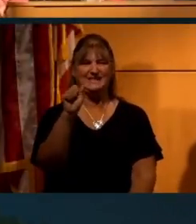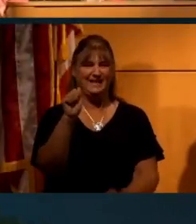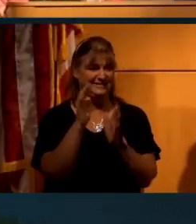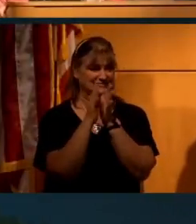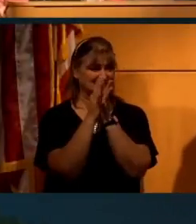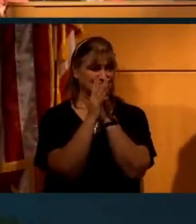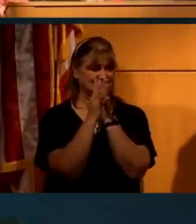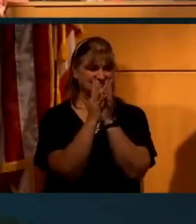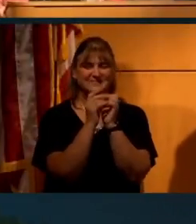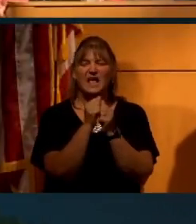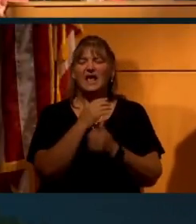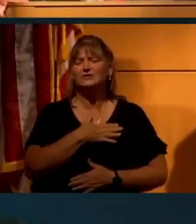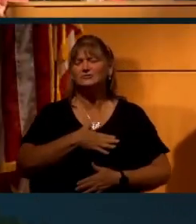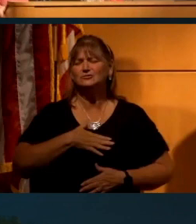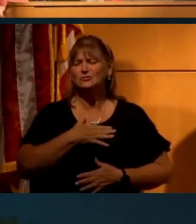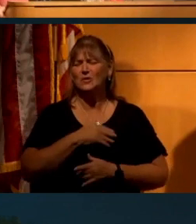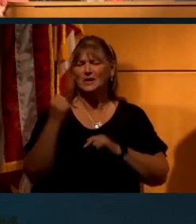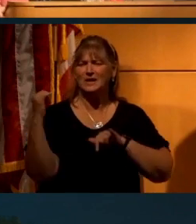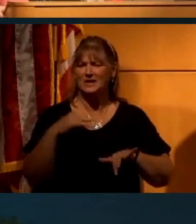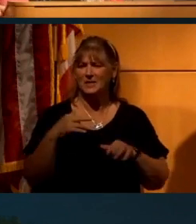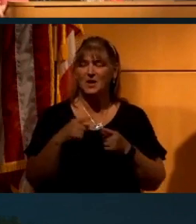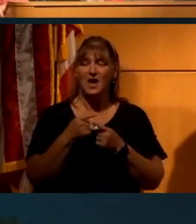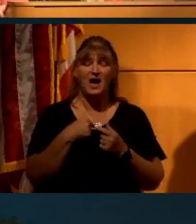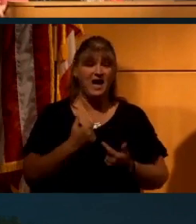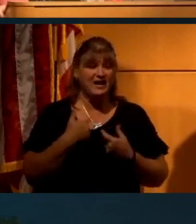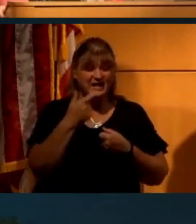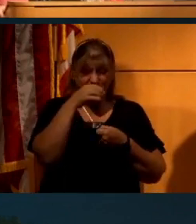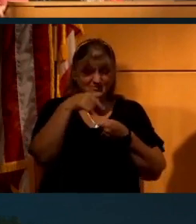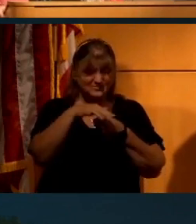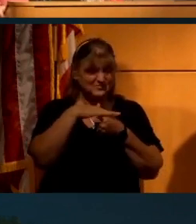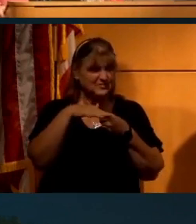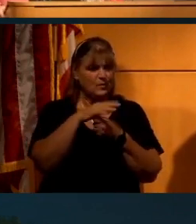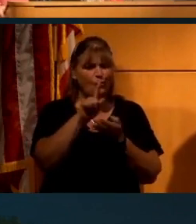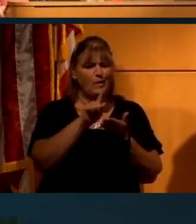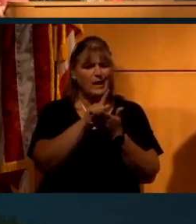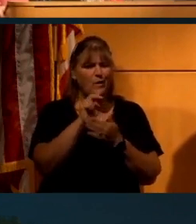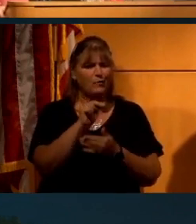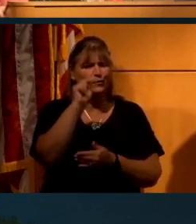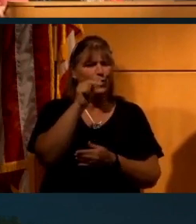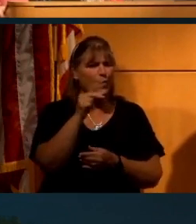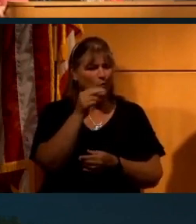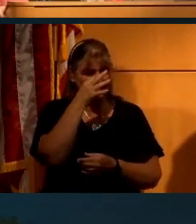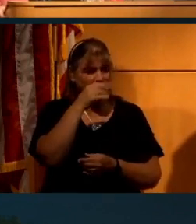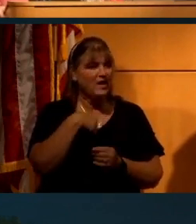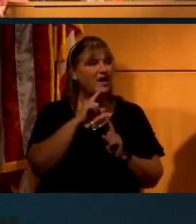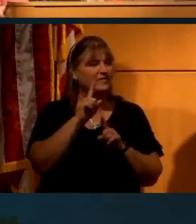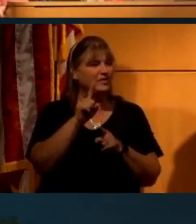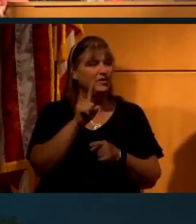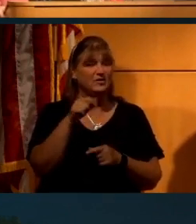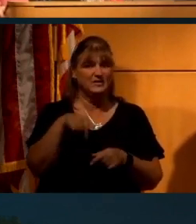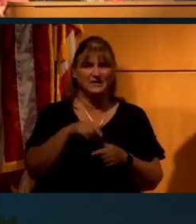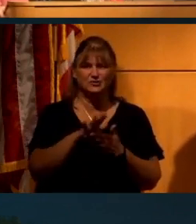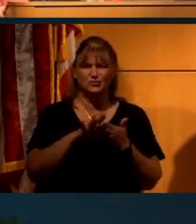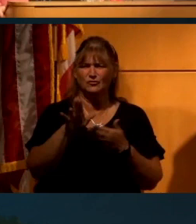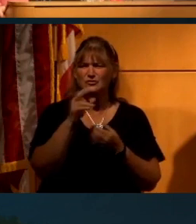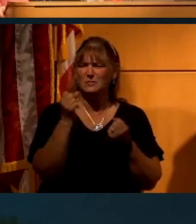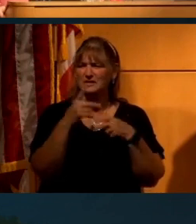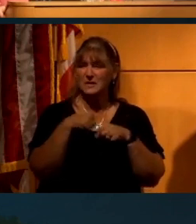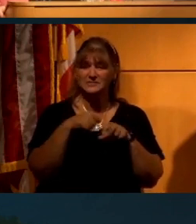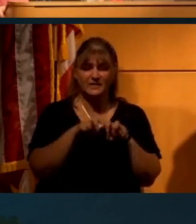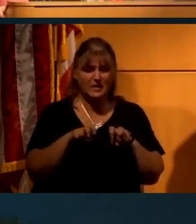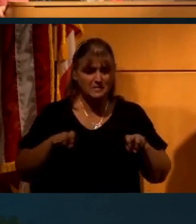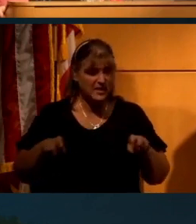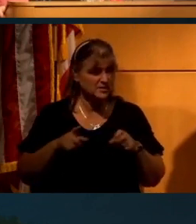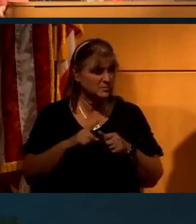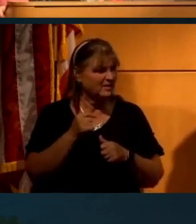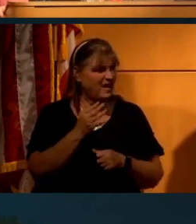It is a pleasure to be here. I actually live in this area. live about an hour north of here. I've been to the university a zillion times. I've done panels here, but I